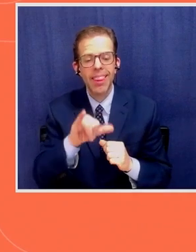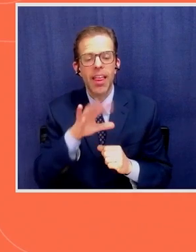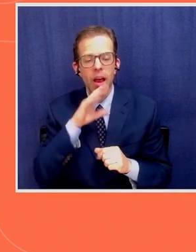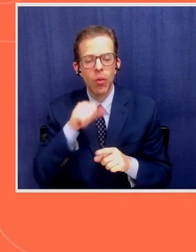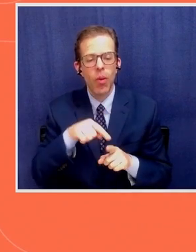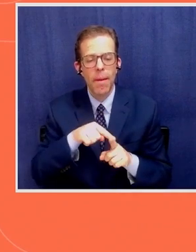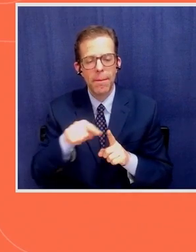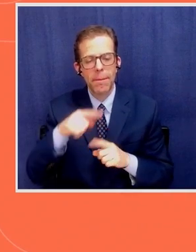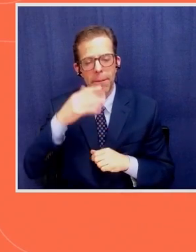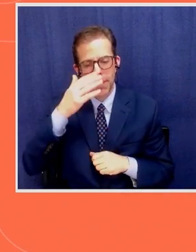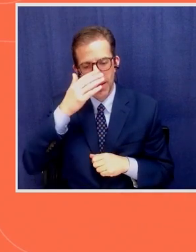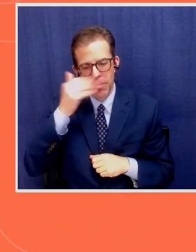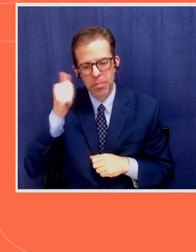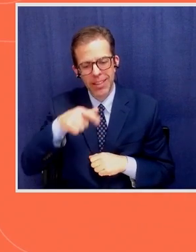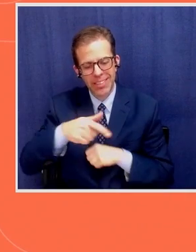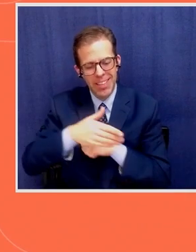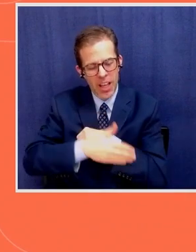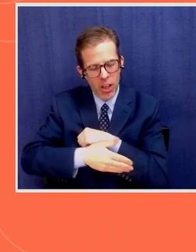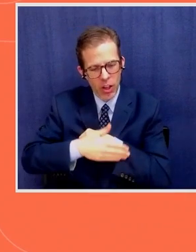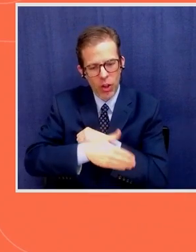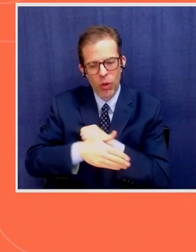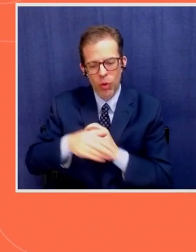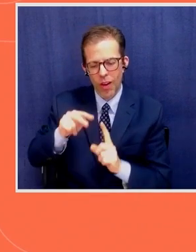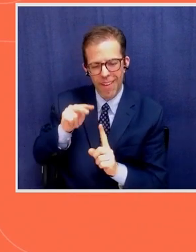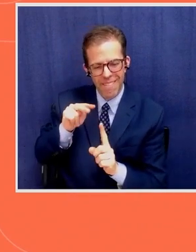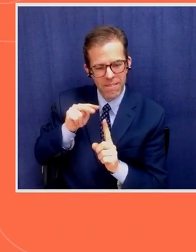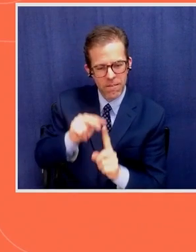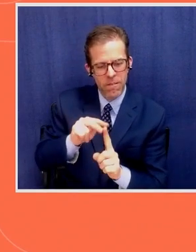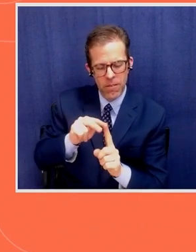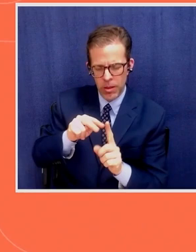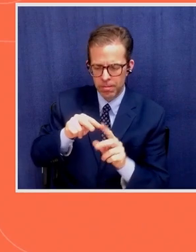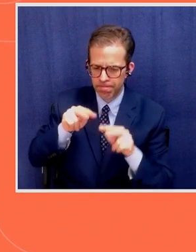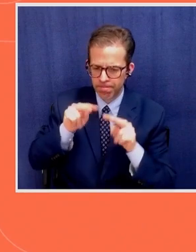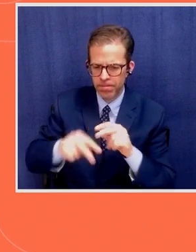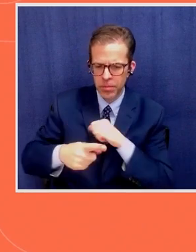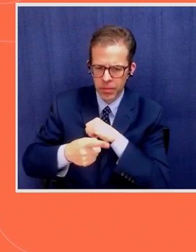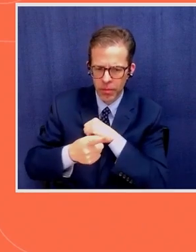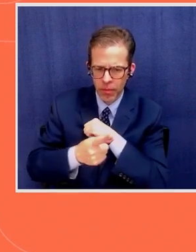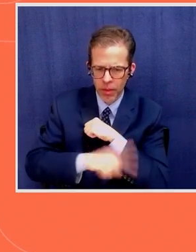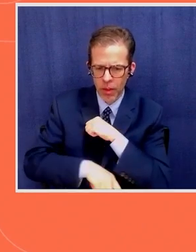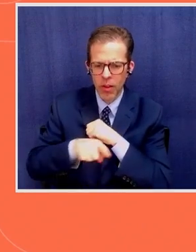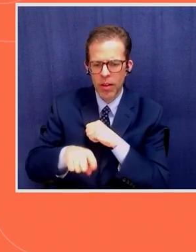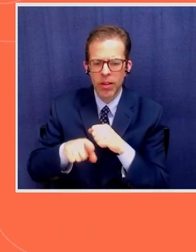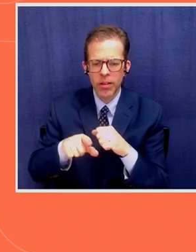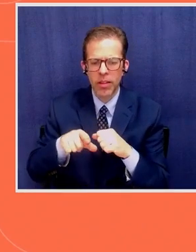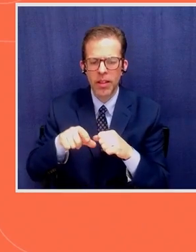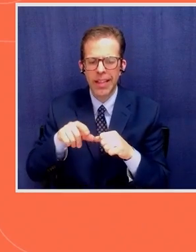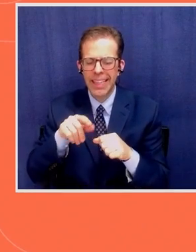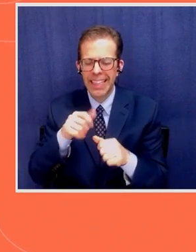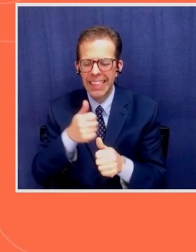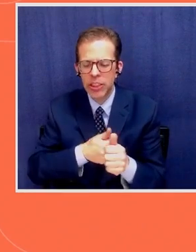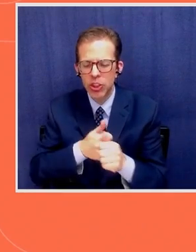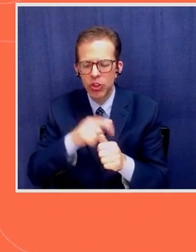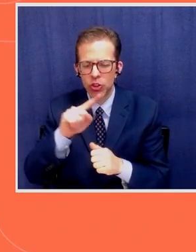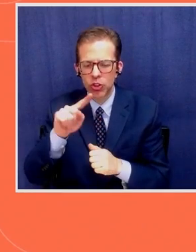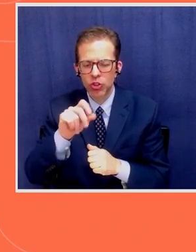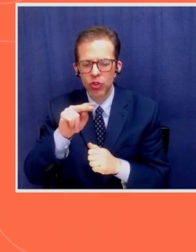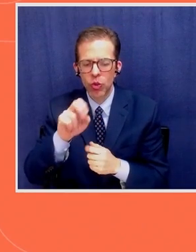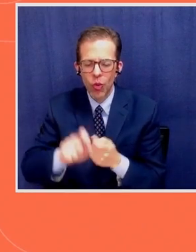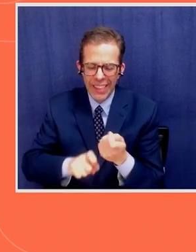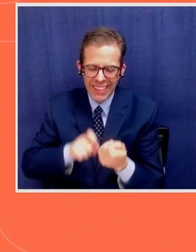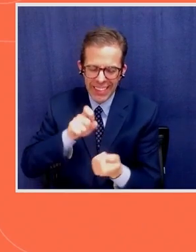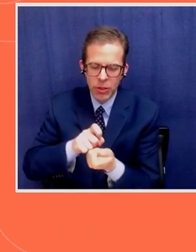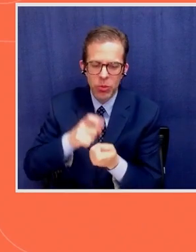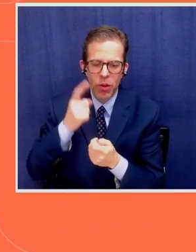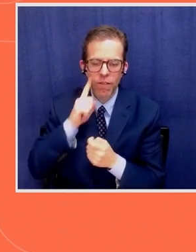the country in force assists Norequamai Inshu Exclusions zones exclusively for artisanal or